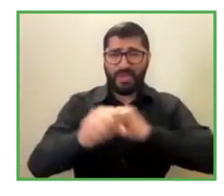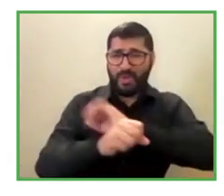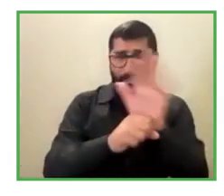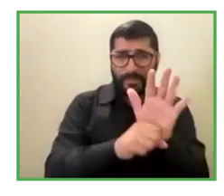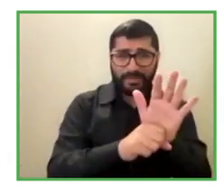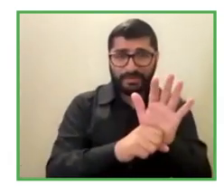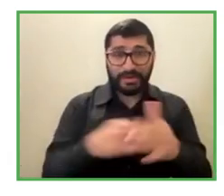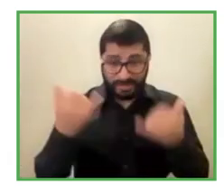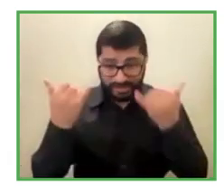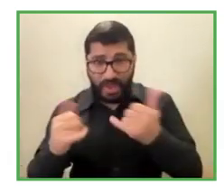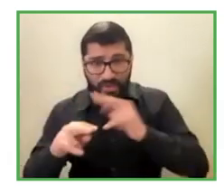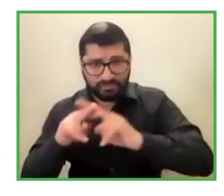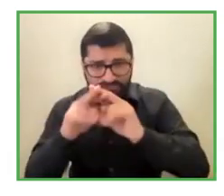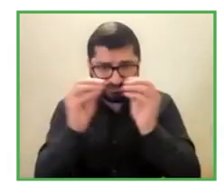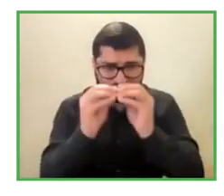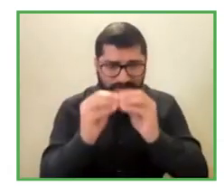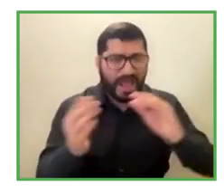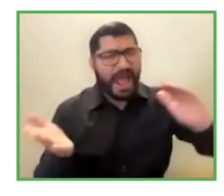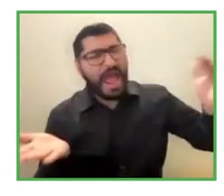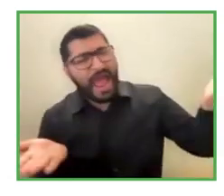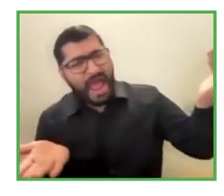be done online.